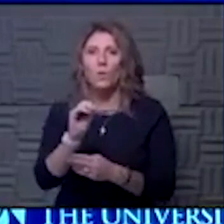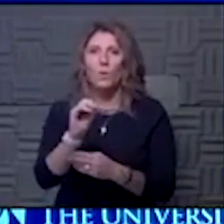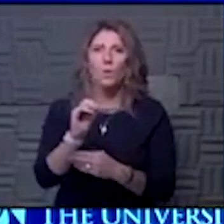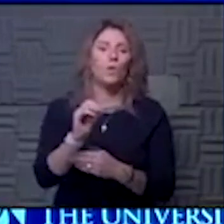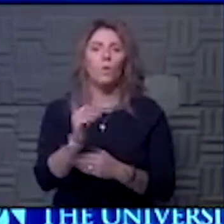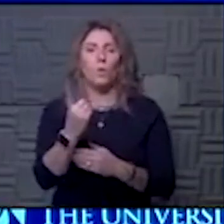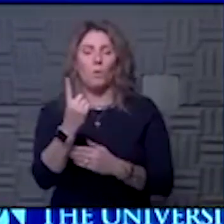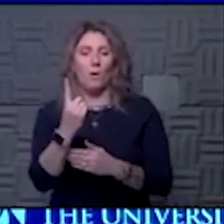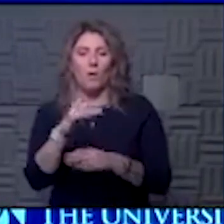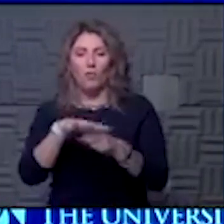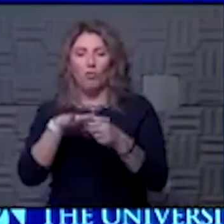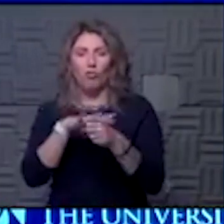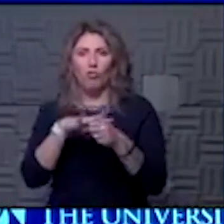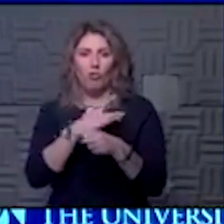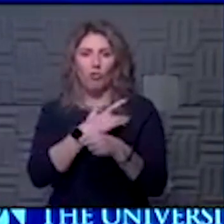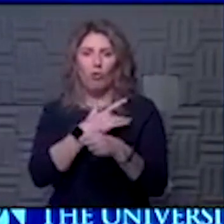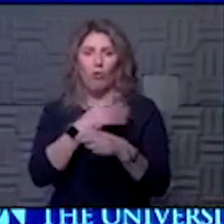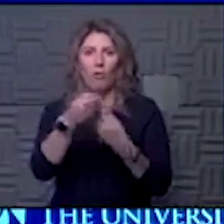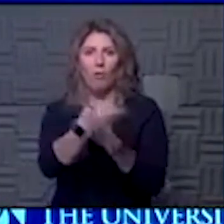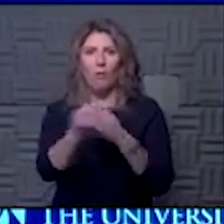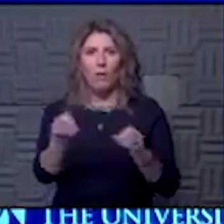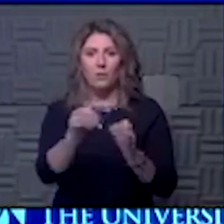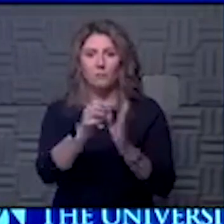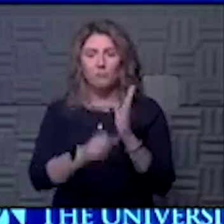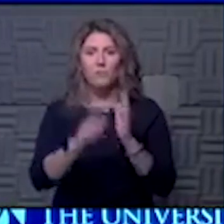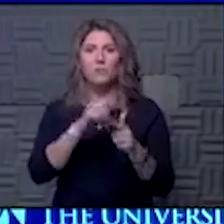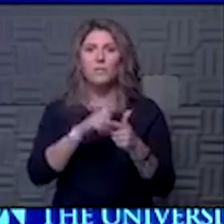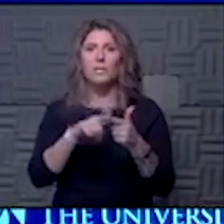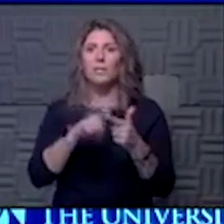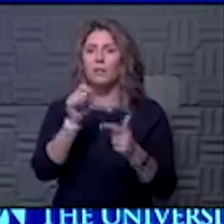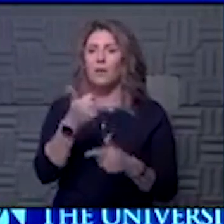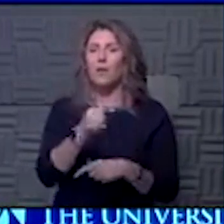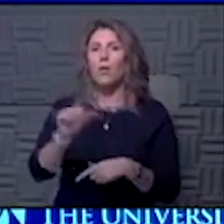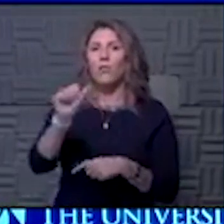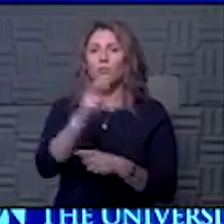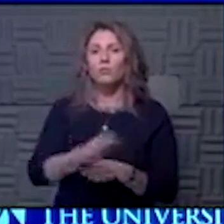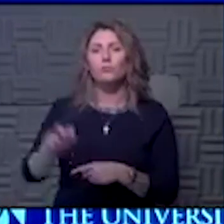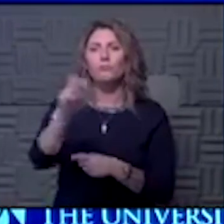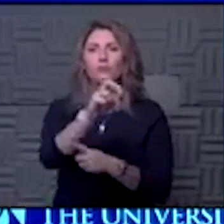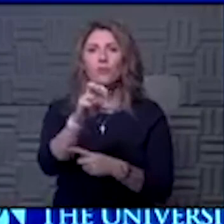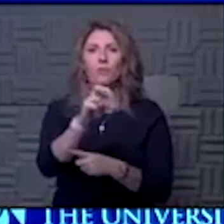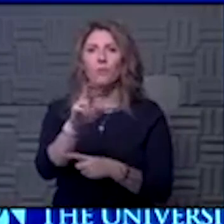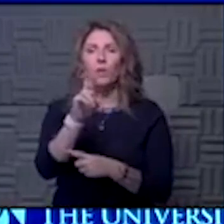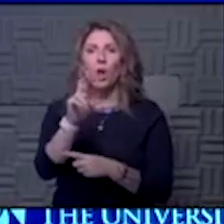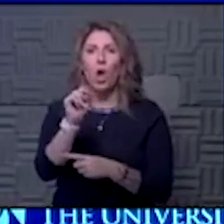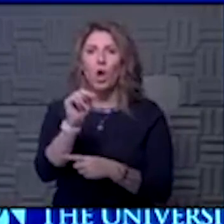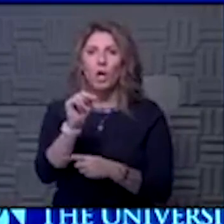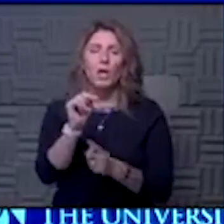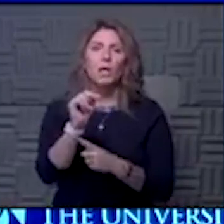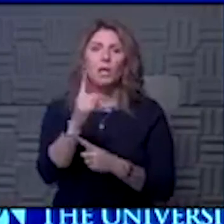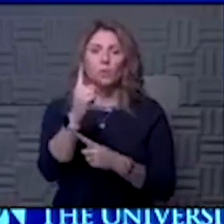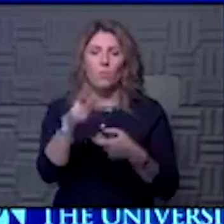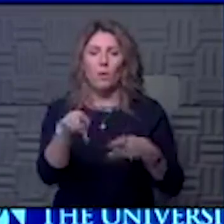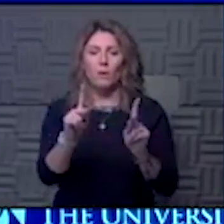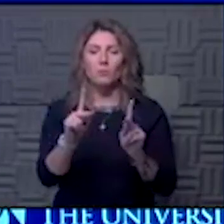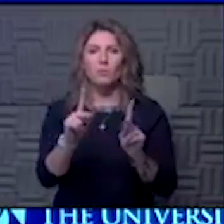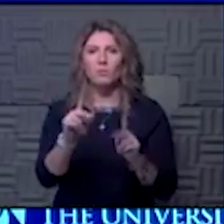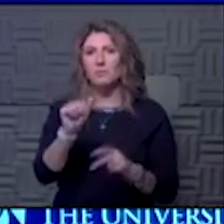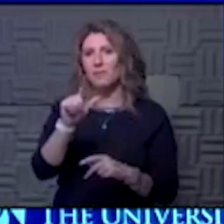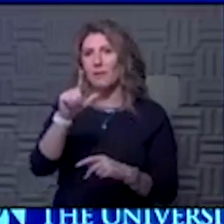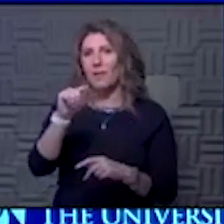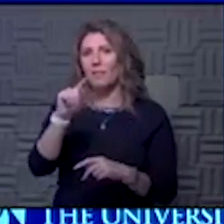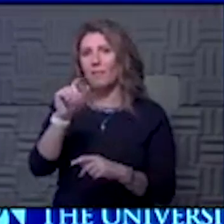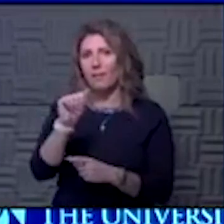cardiology office that does procedures. The other is to travel, be a traveling RN. One opportunity is in Atlanta,